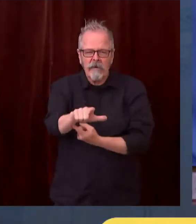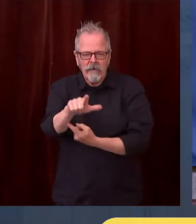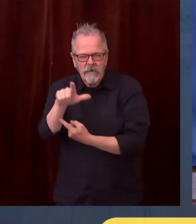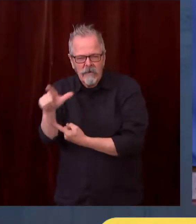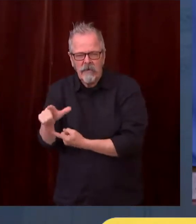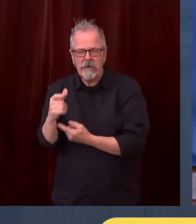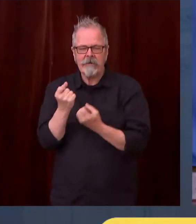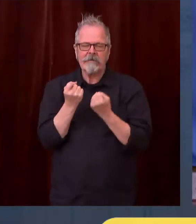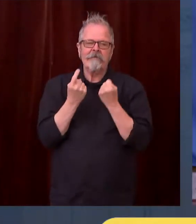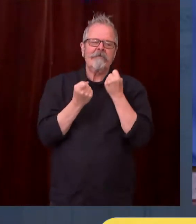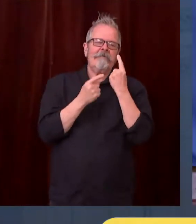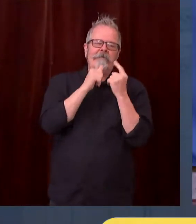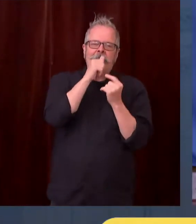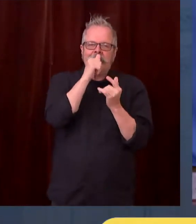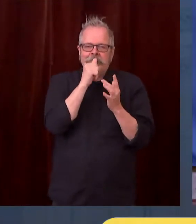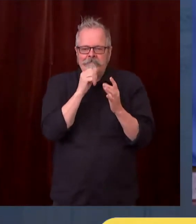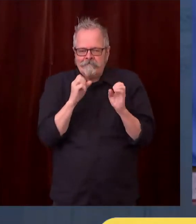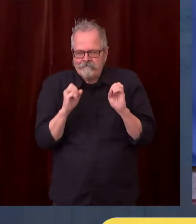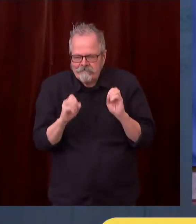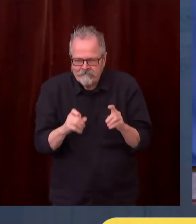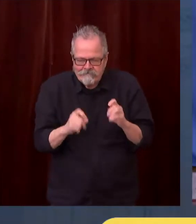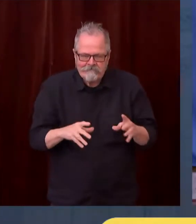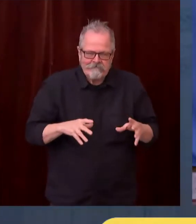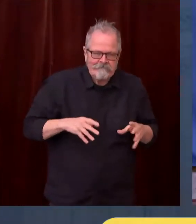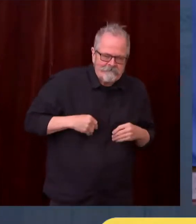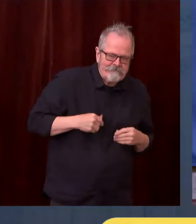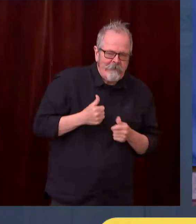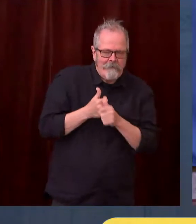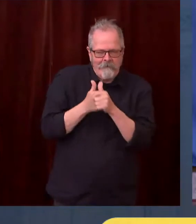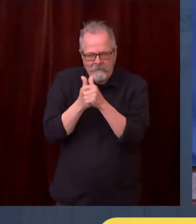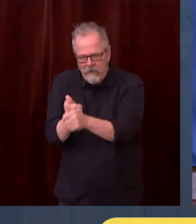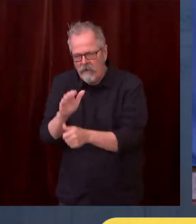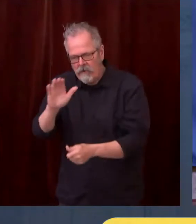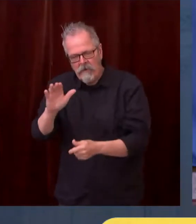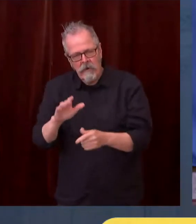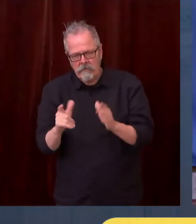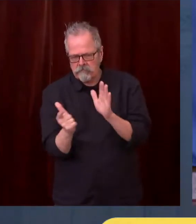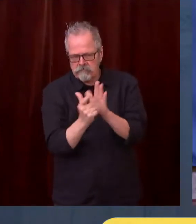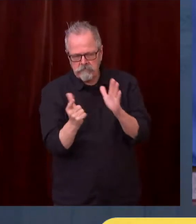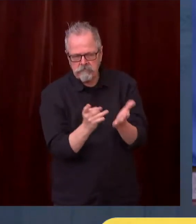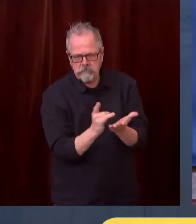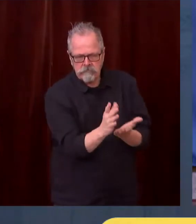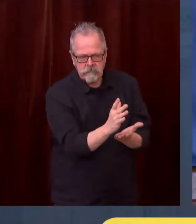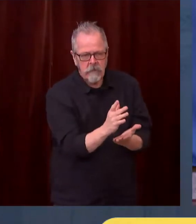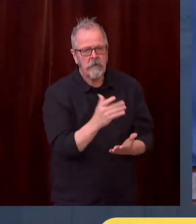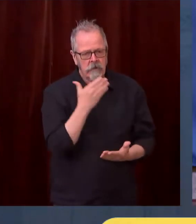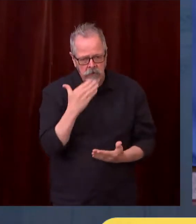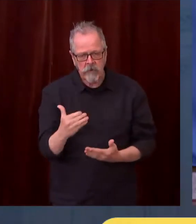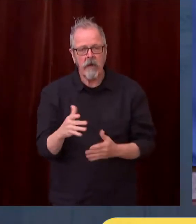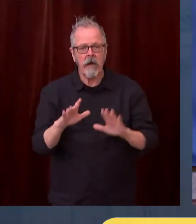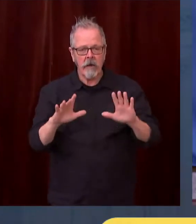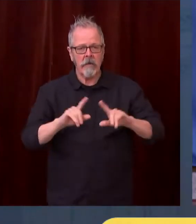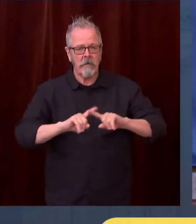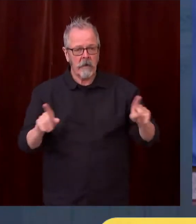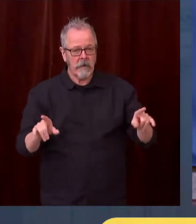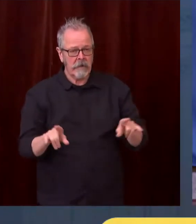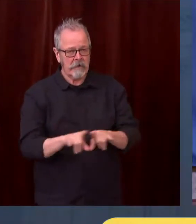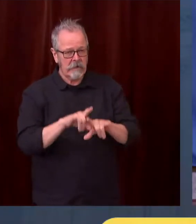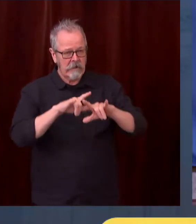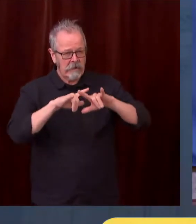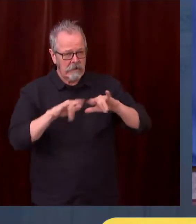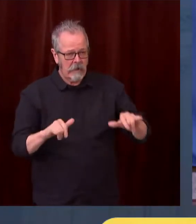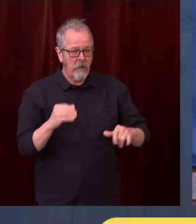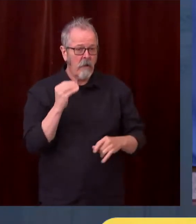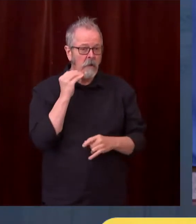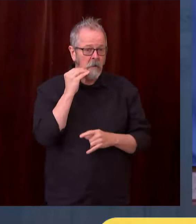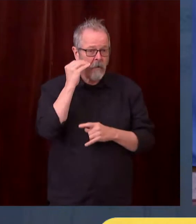unfortunately has increased in Washington State because of the COVID pandemic. And since I rolled out a budget, and